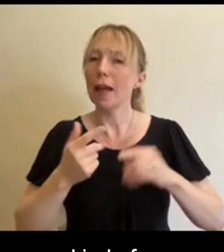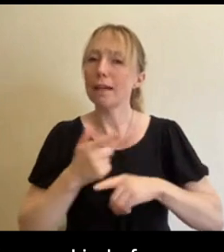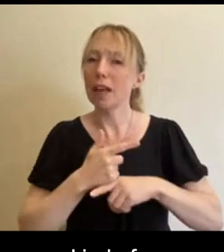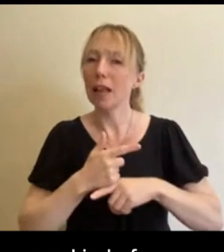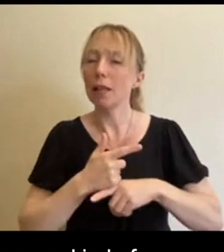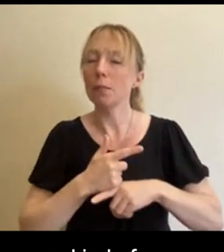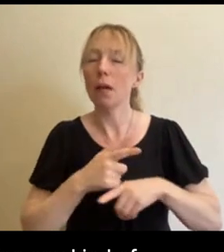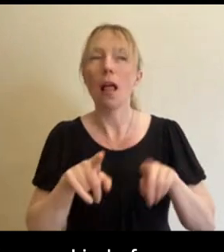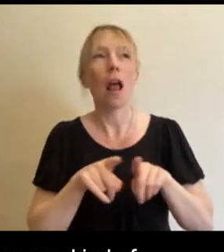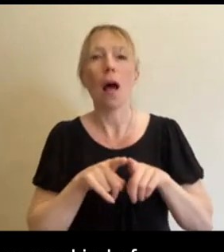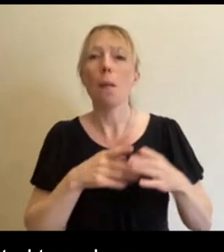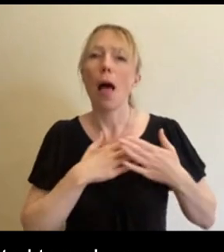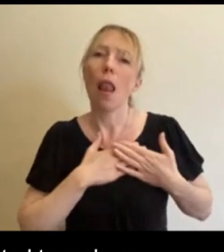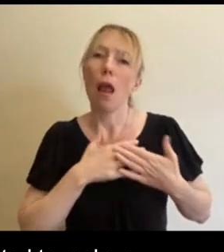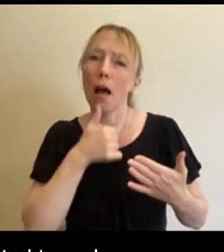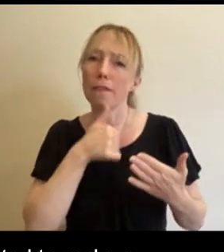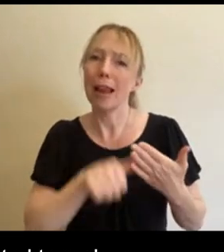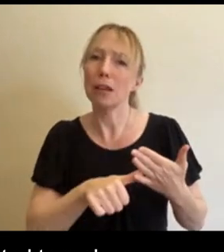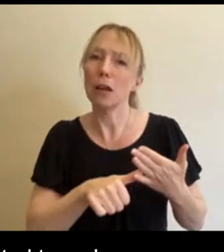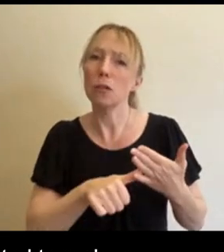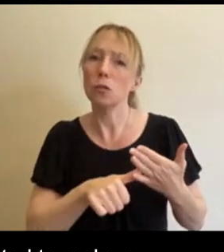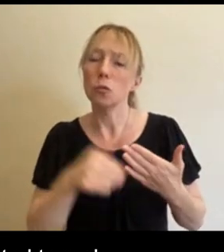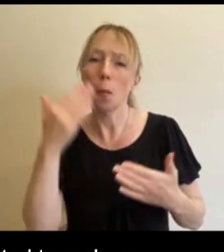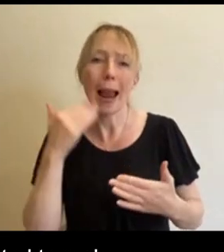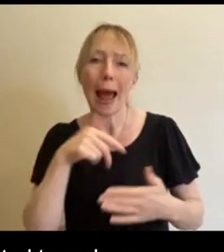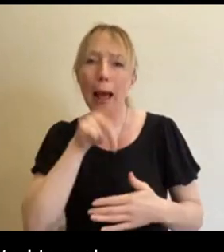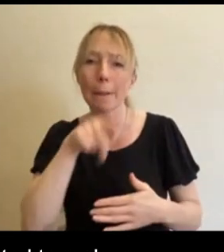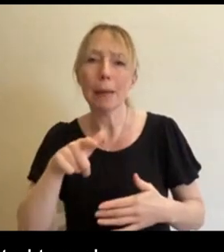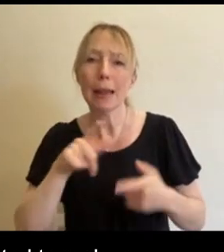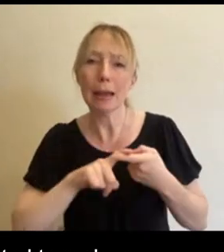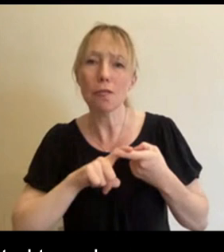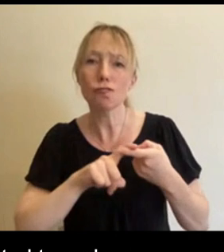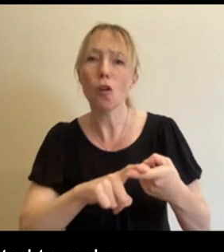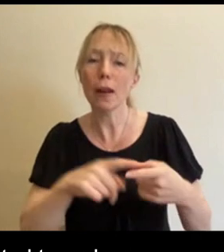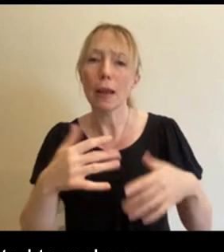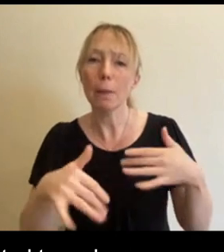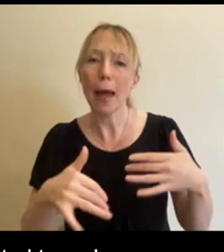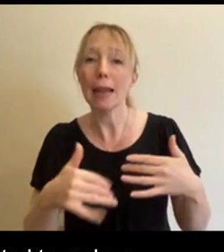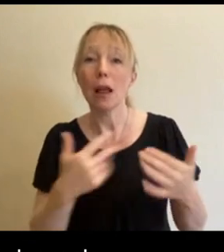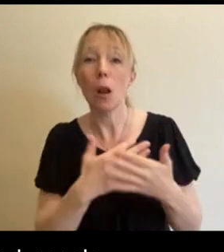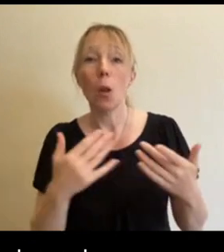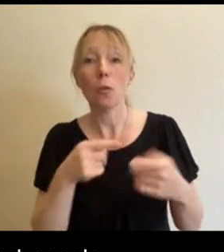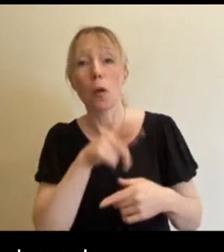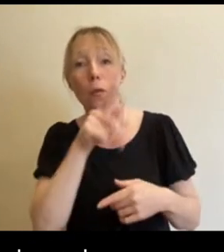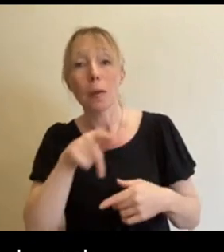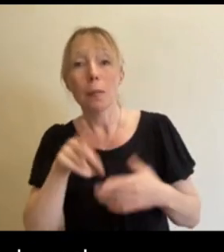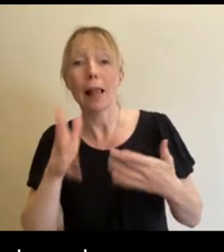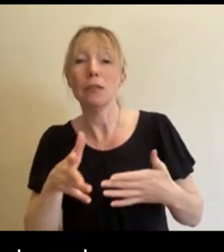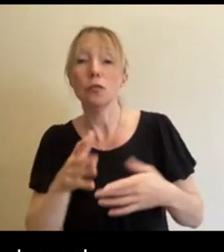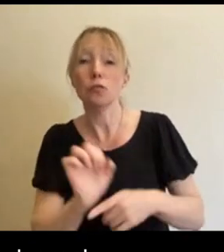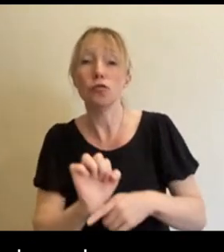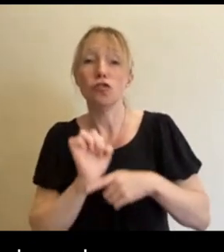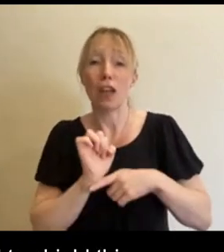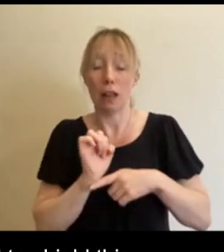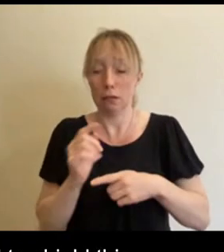like my love letter to black people in chronic pain. And a lot of those people had to shield this year. So it's some kind of film